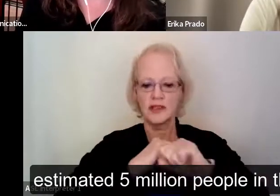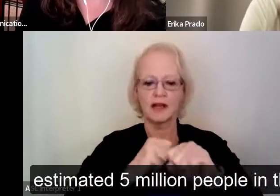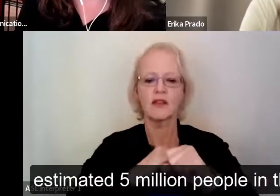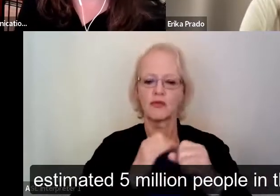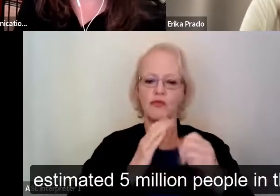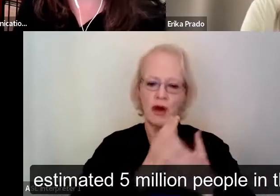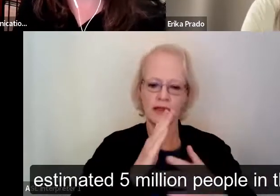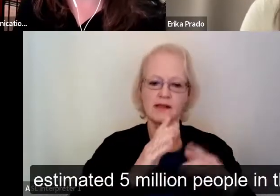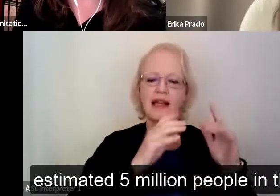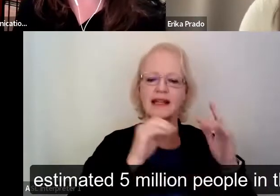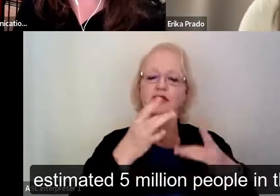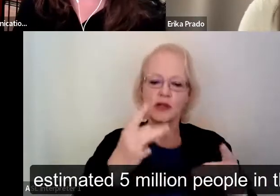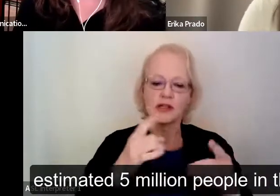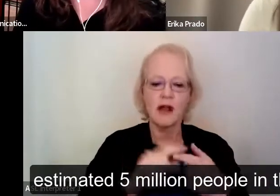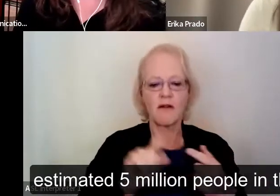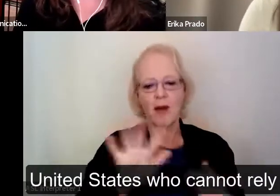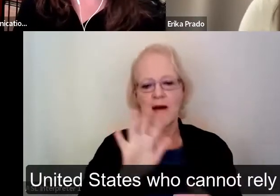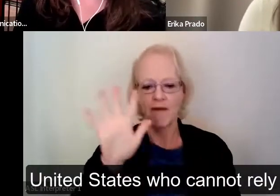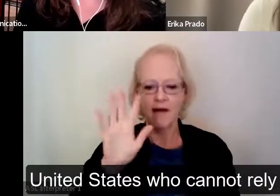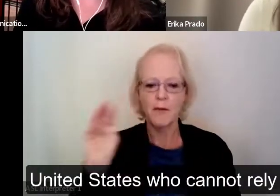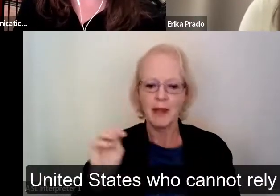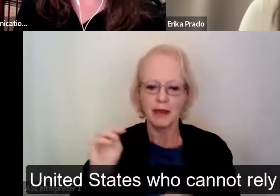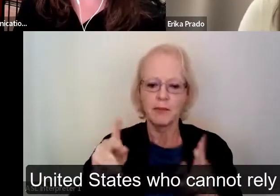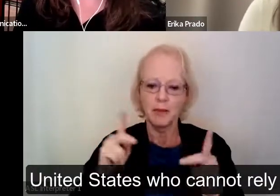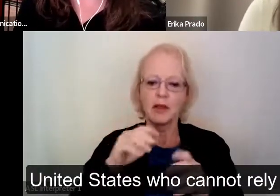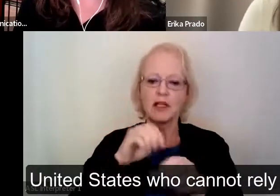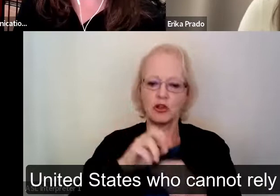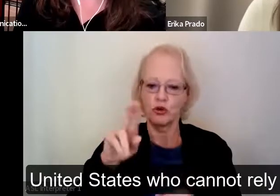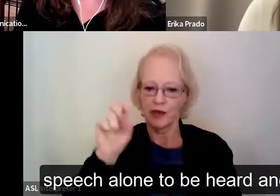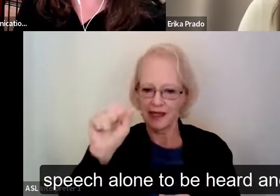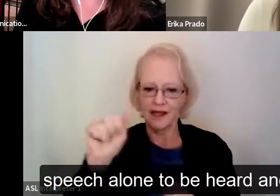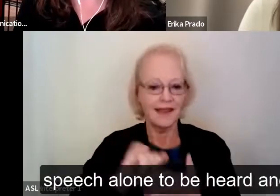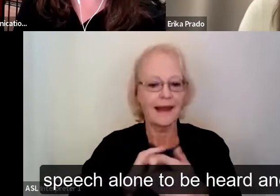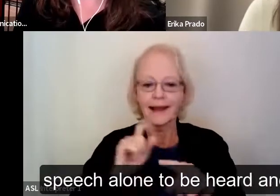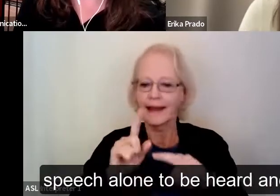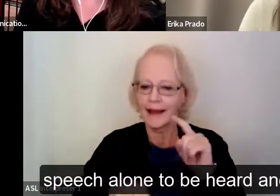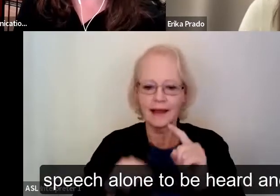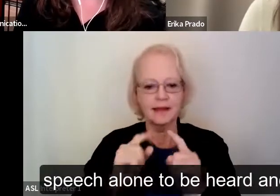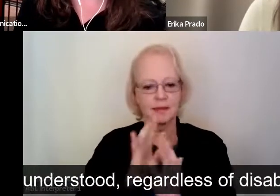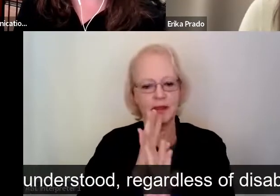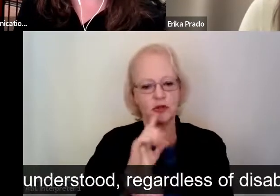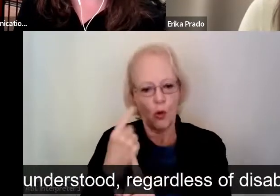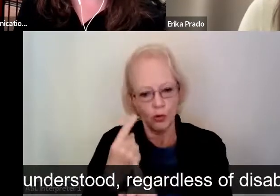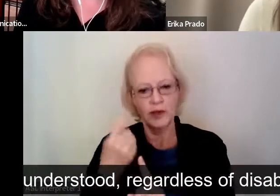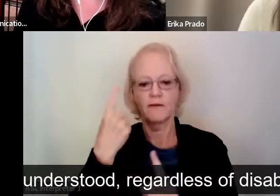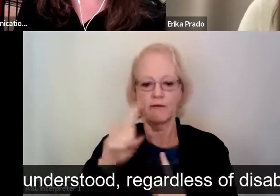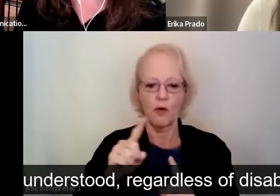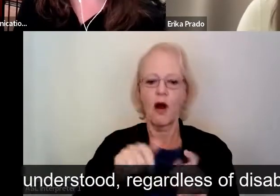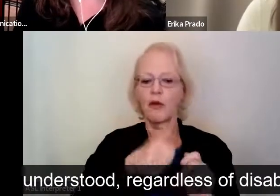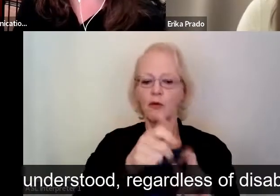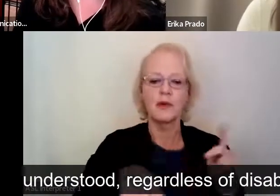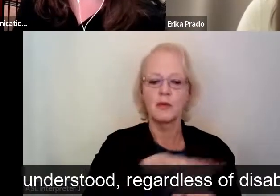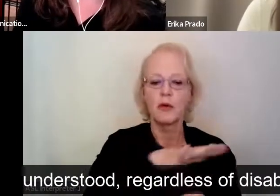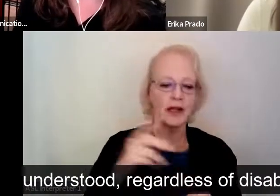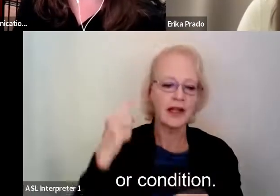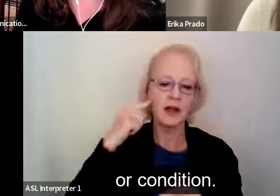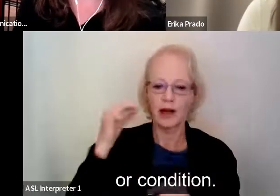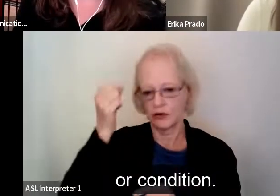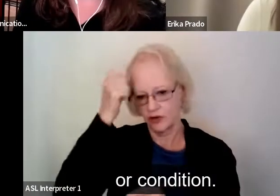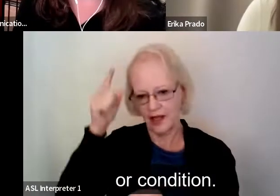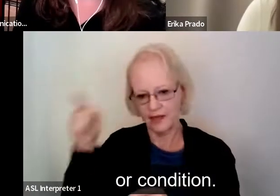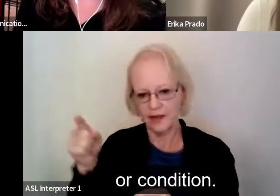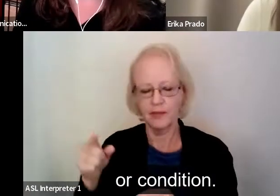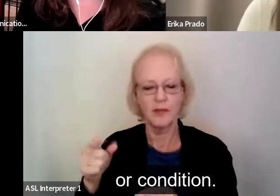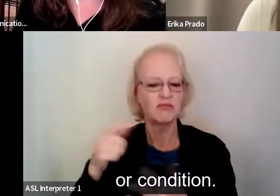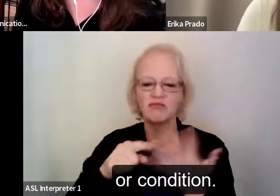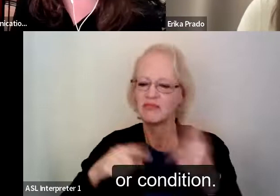of the estimated 5 million people in the United States who cannot rely on speech alone to be heard and understood, regardless of disability or